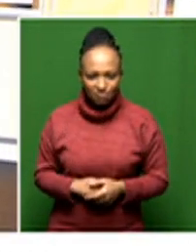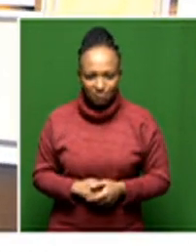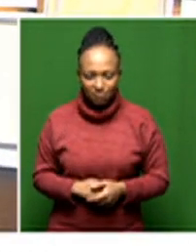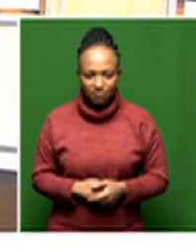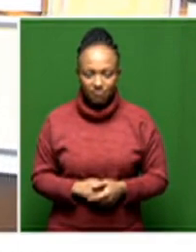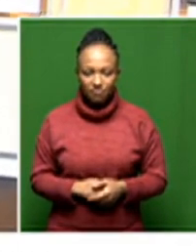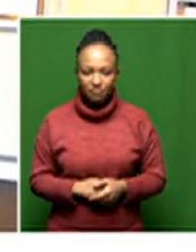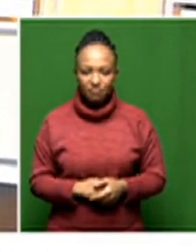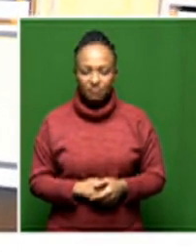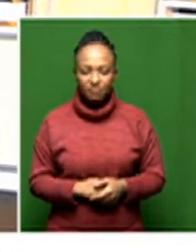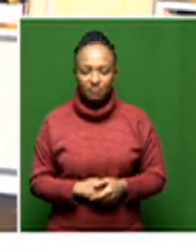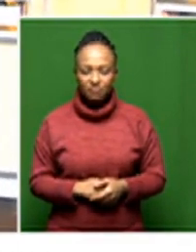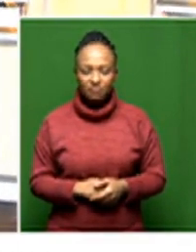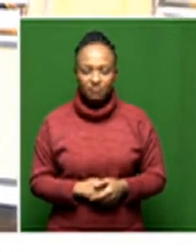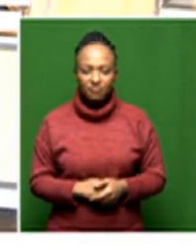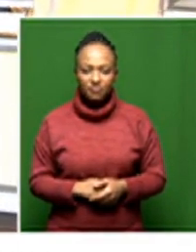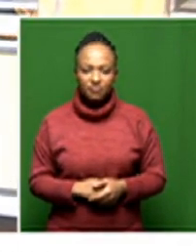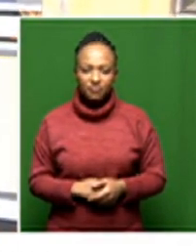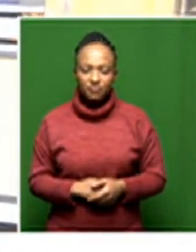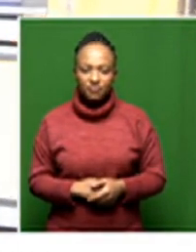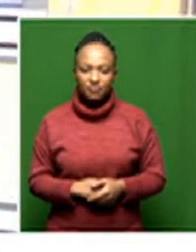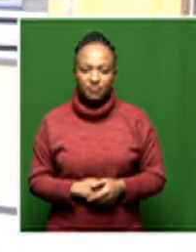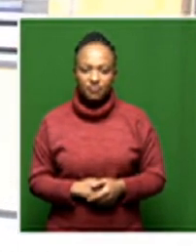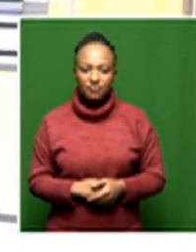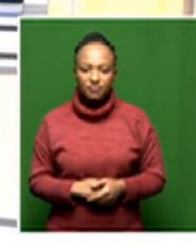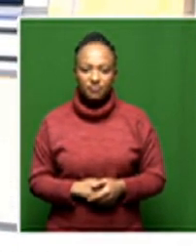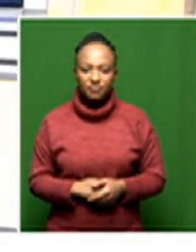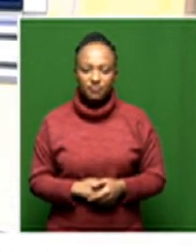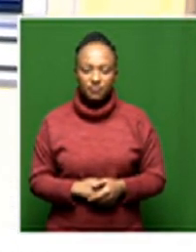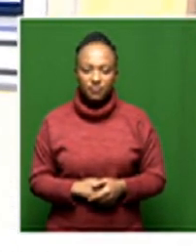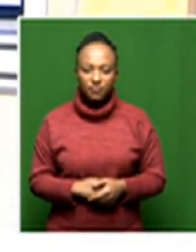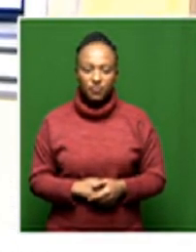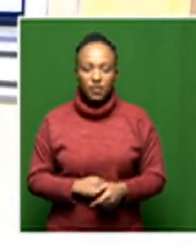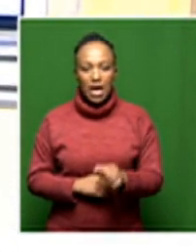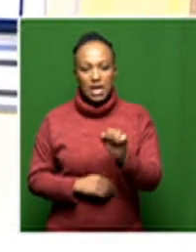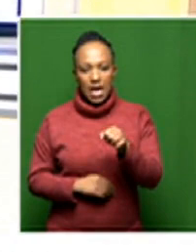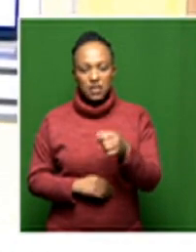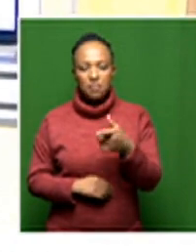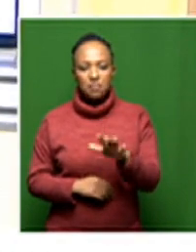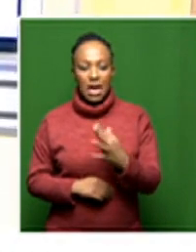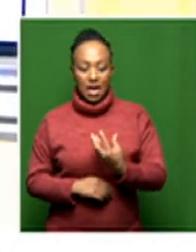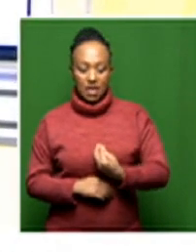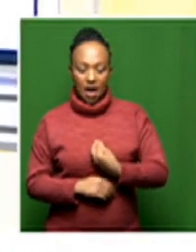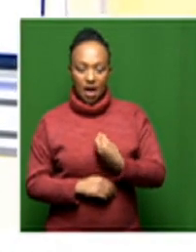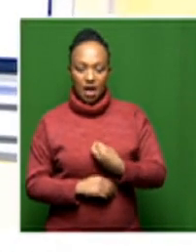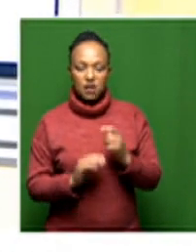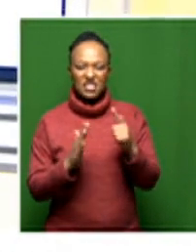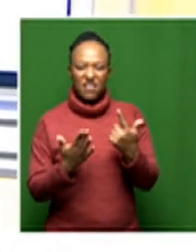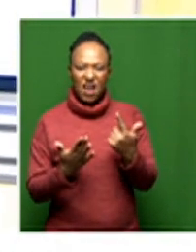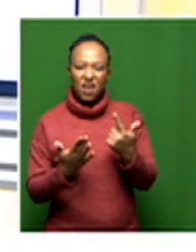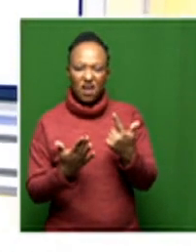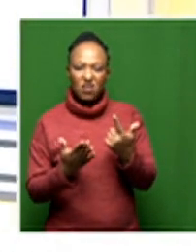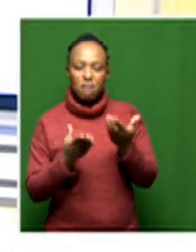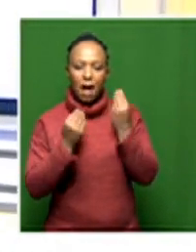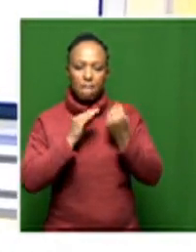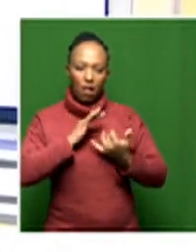them well look um yes i i discovered my passion at a very young age but it wasn't